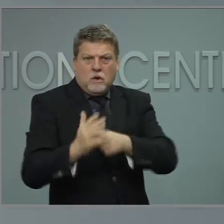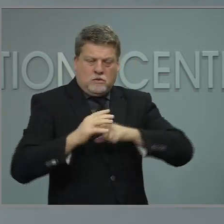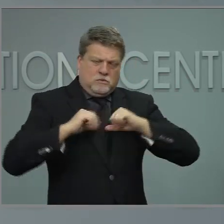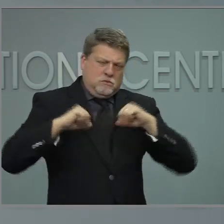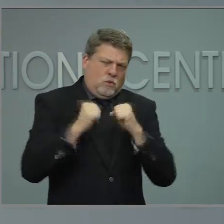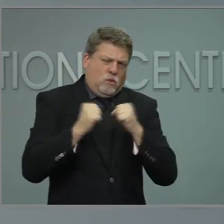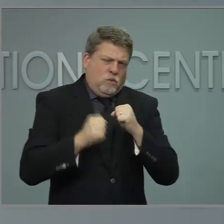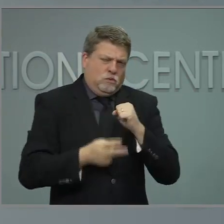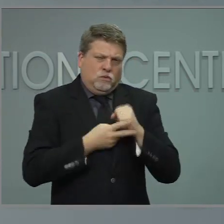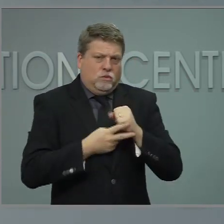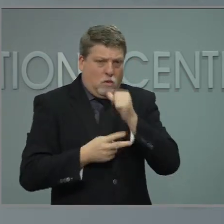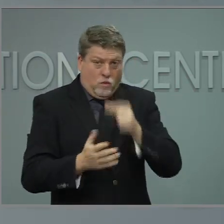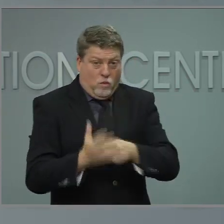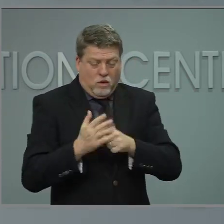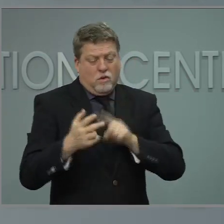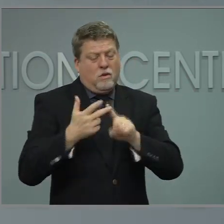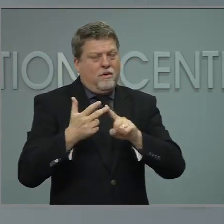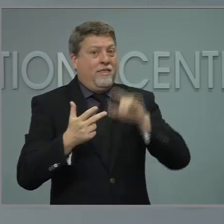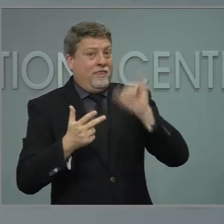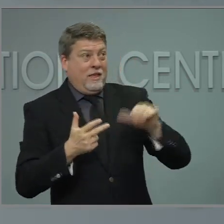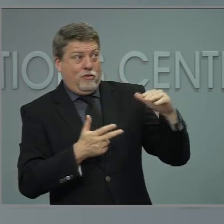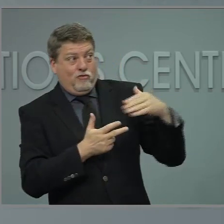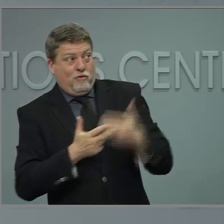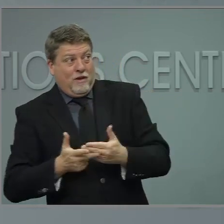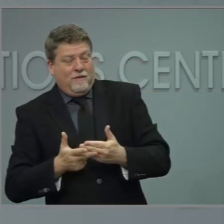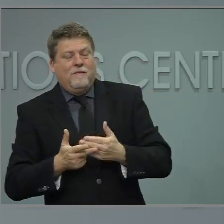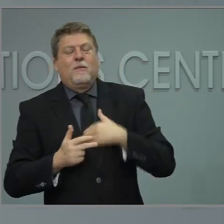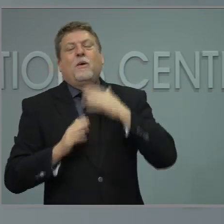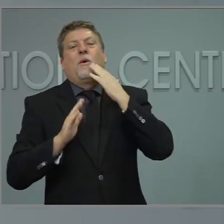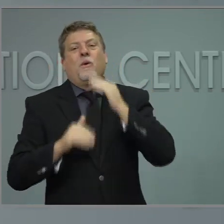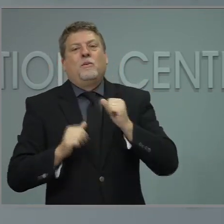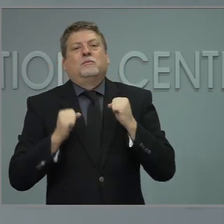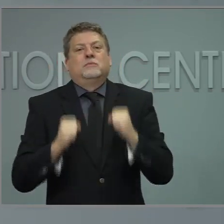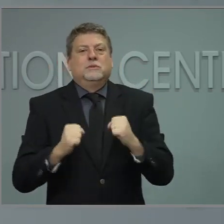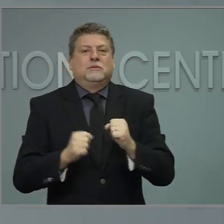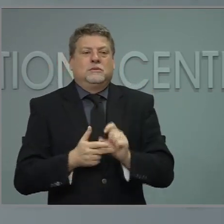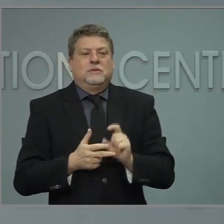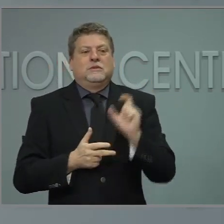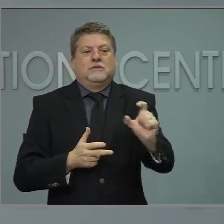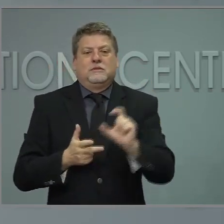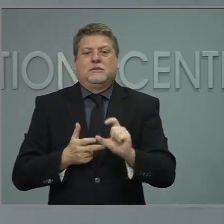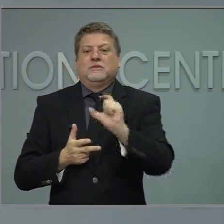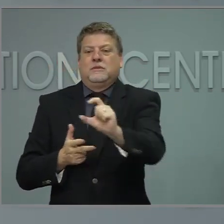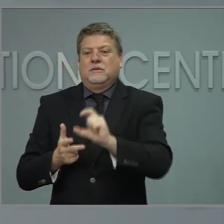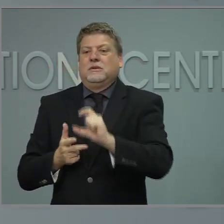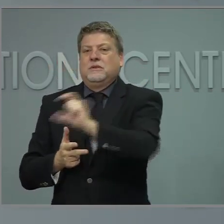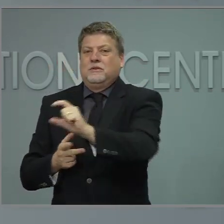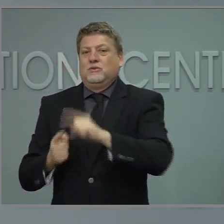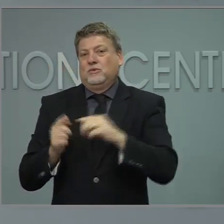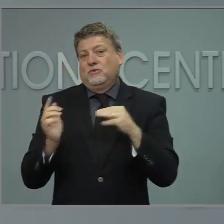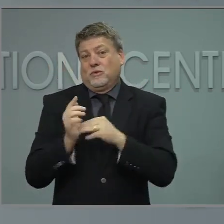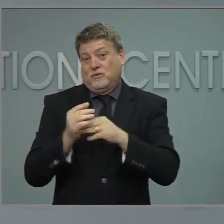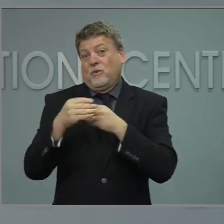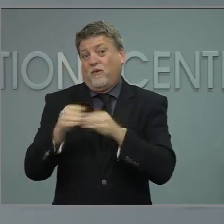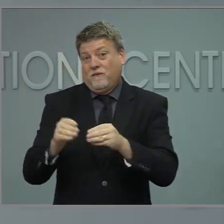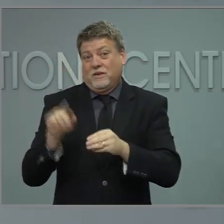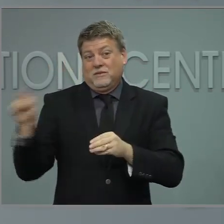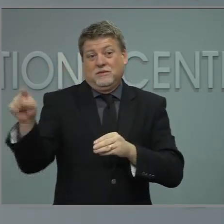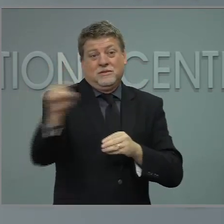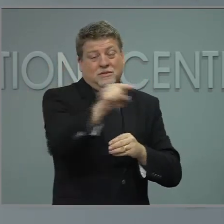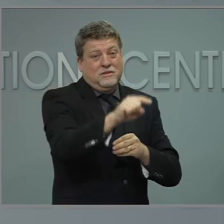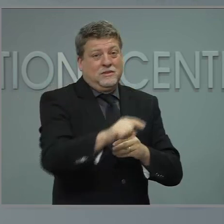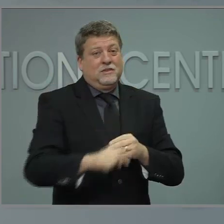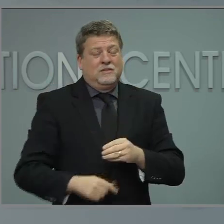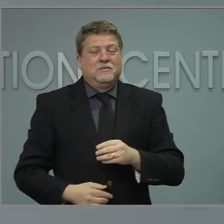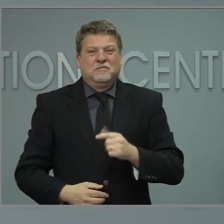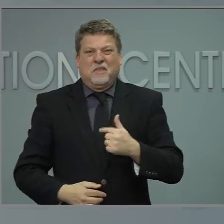requirements, we hope to have more people being vaccinated in their doctor's offices. And I'm certain that it's going to